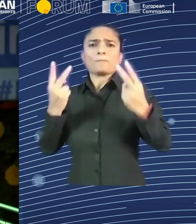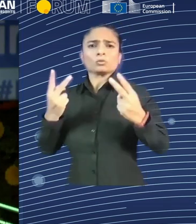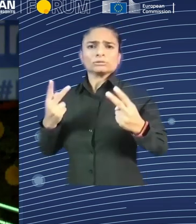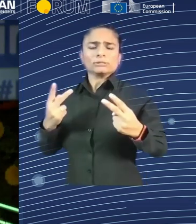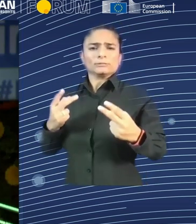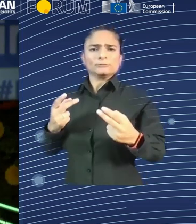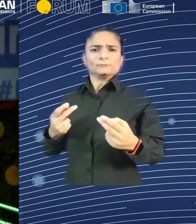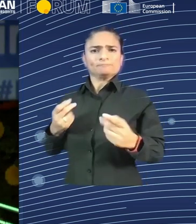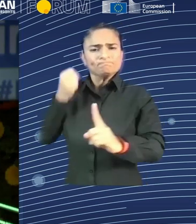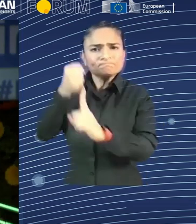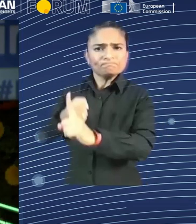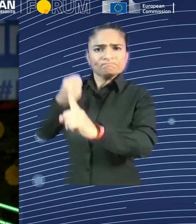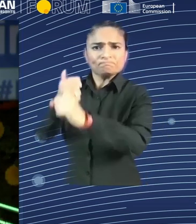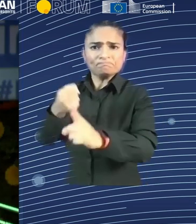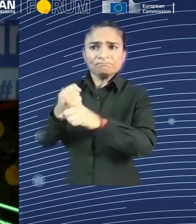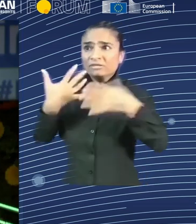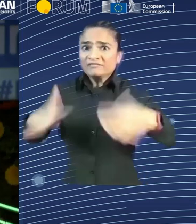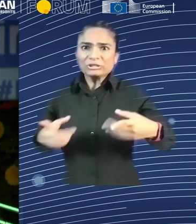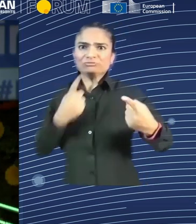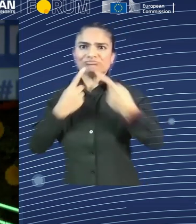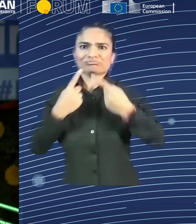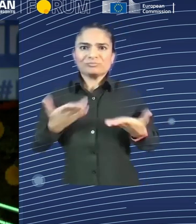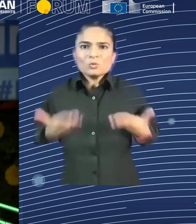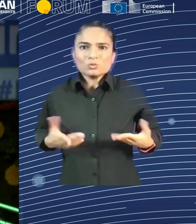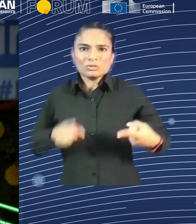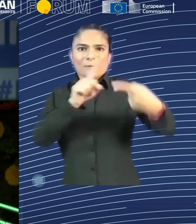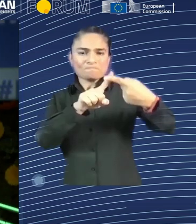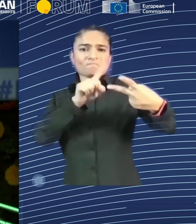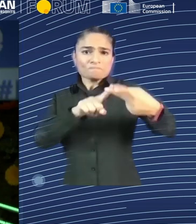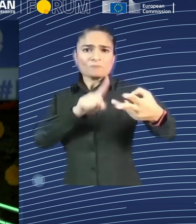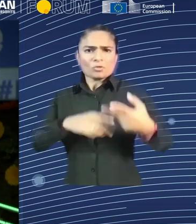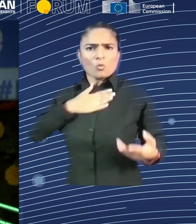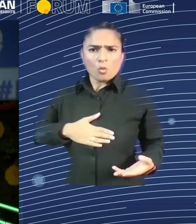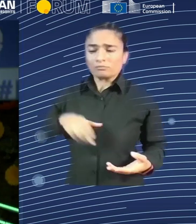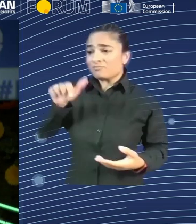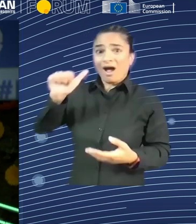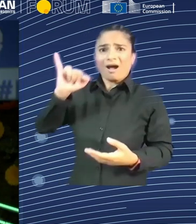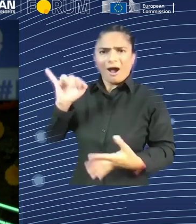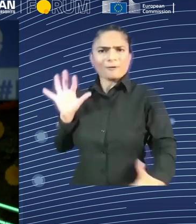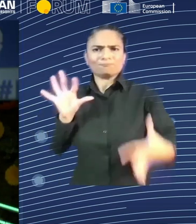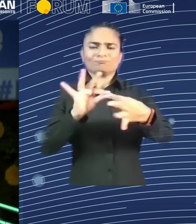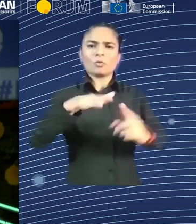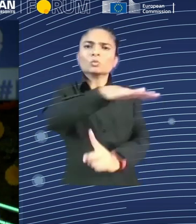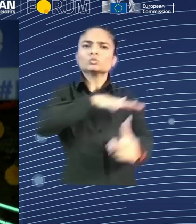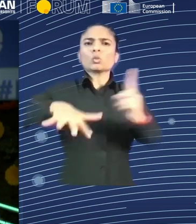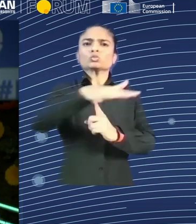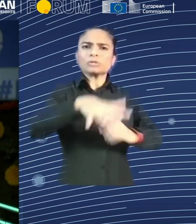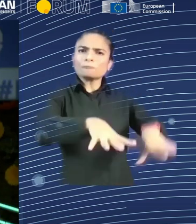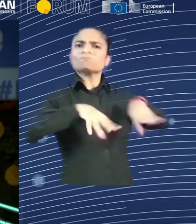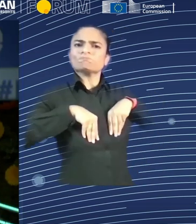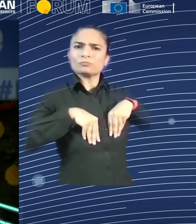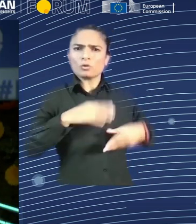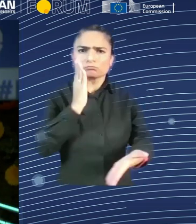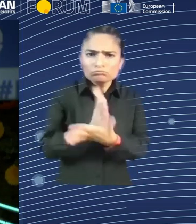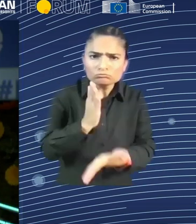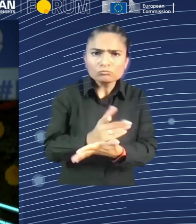demystifying, you know, the really fake news or the bad things that are talked about. And one important ally